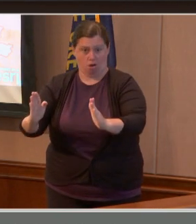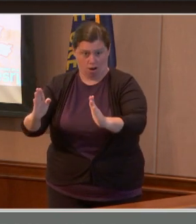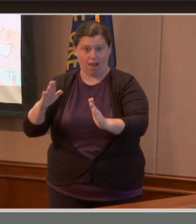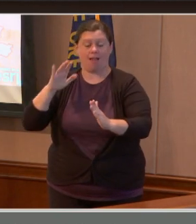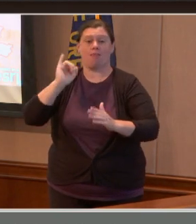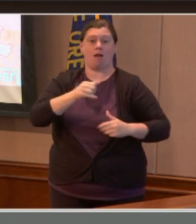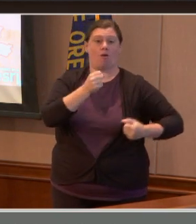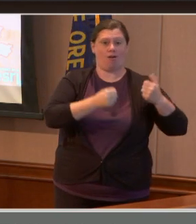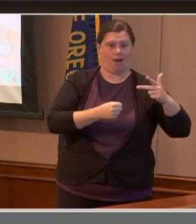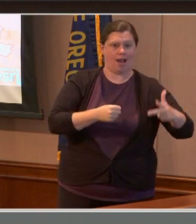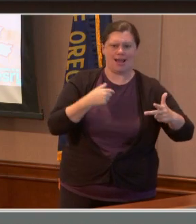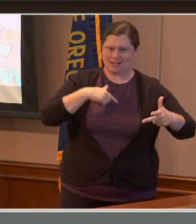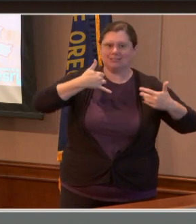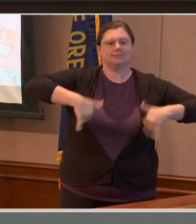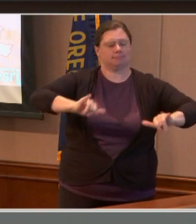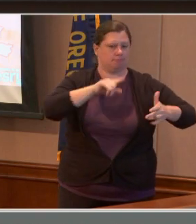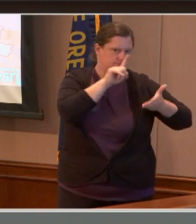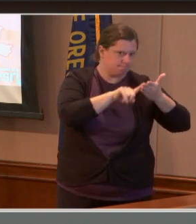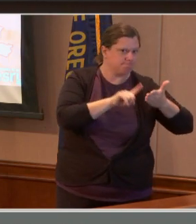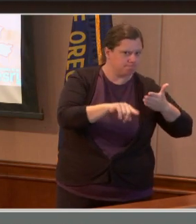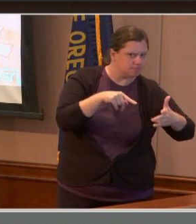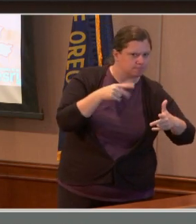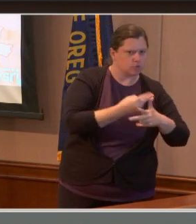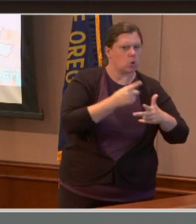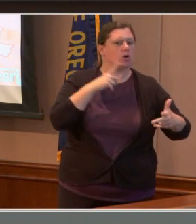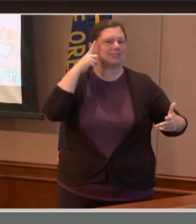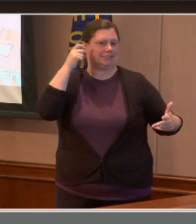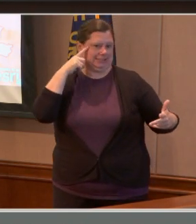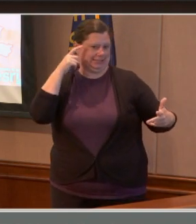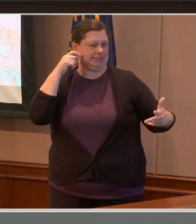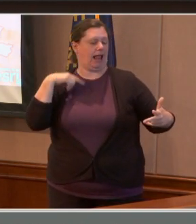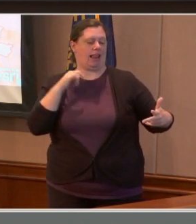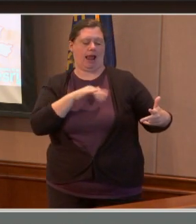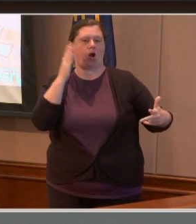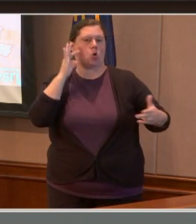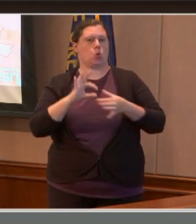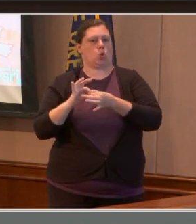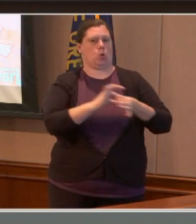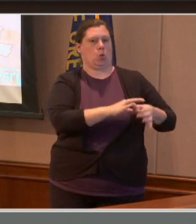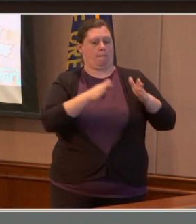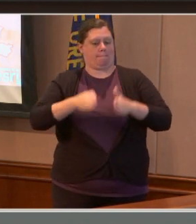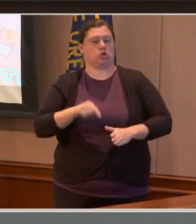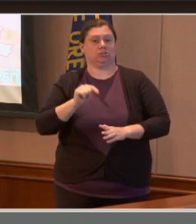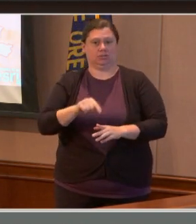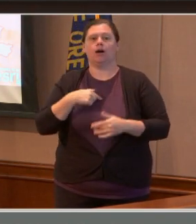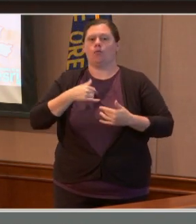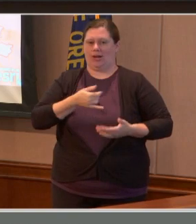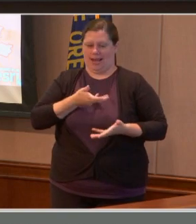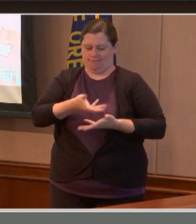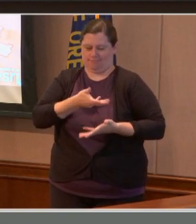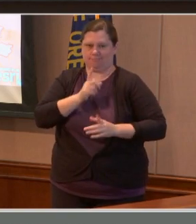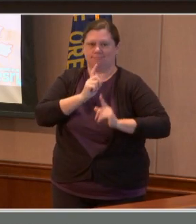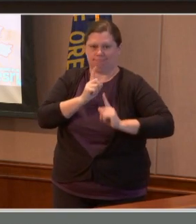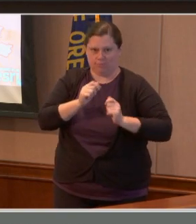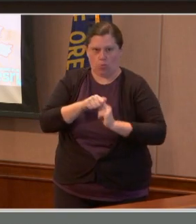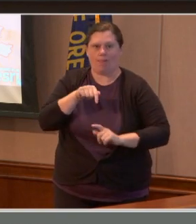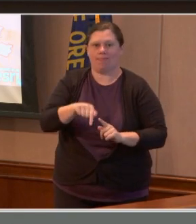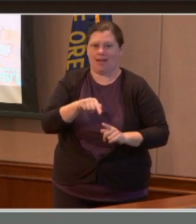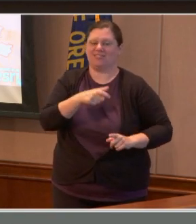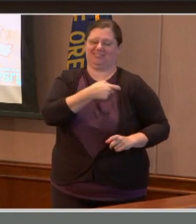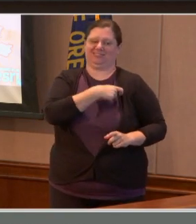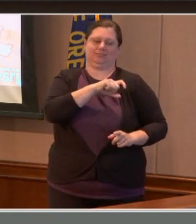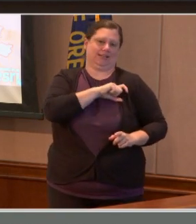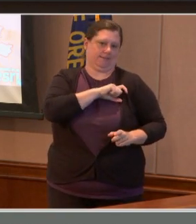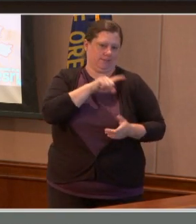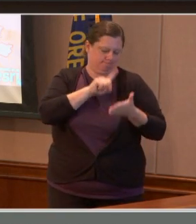We do have a person of interest identified and our detectives are actively investing in that case. I'm also pleased to